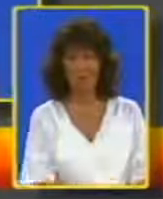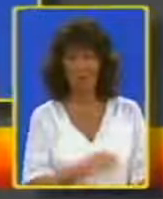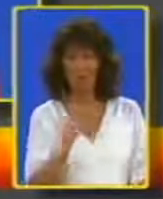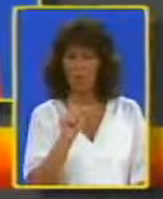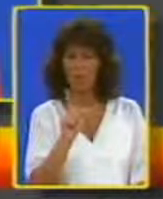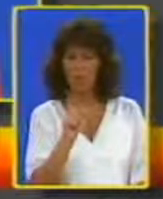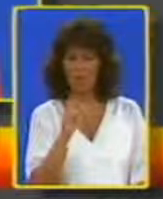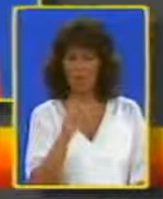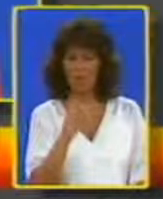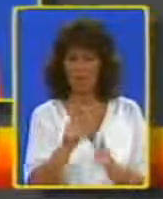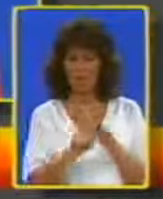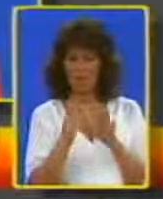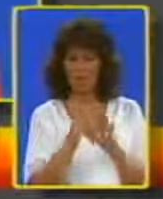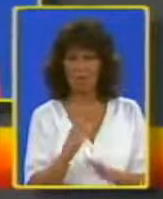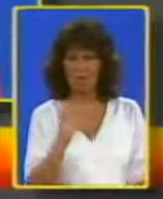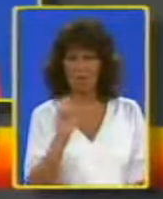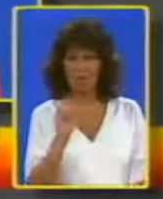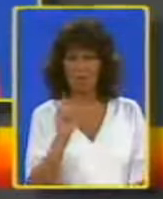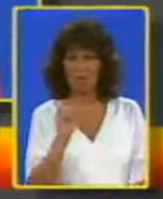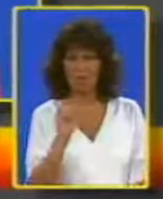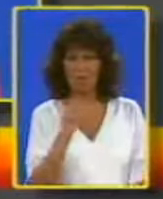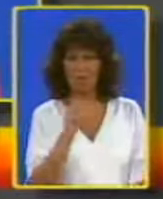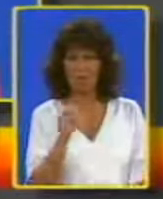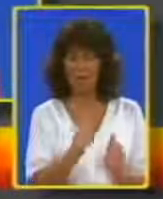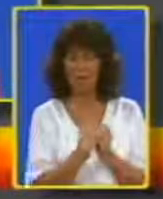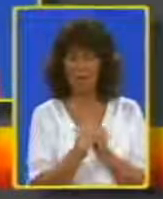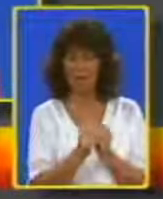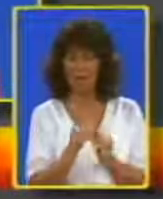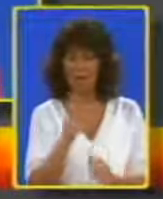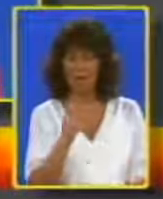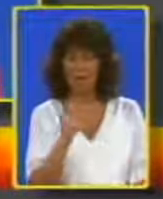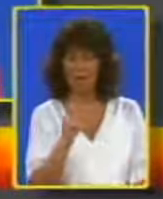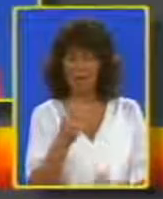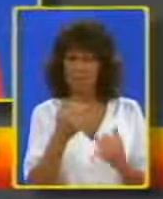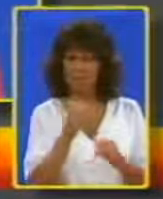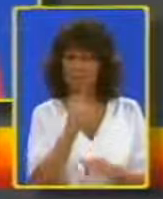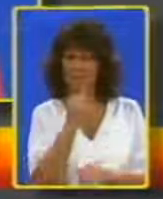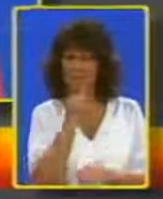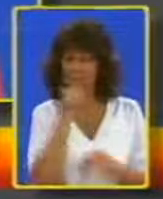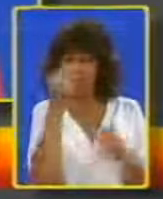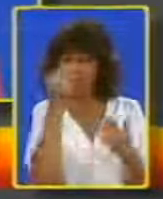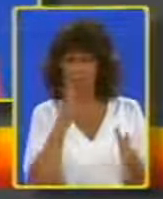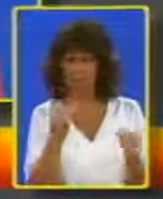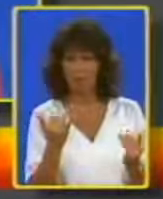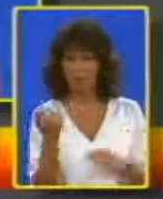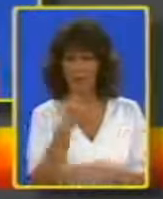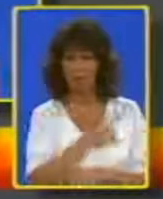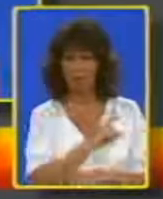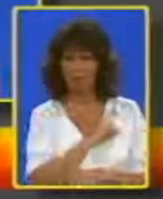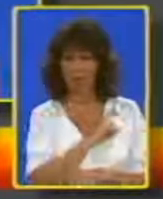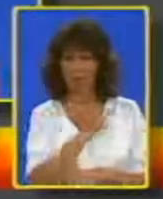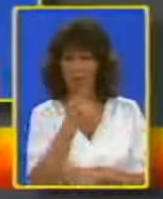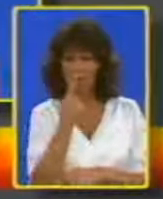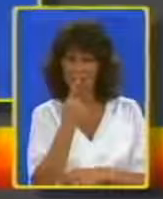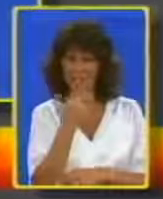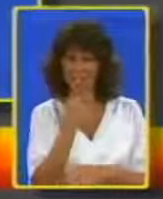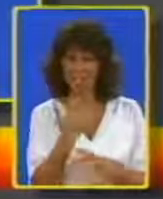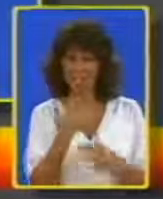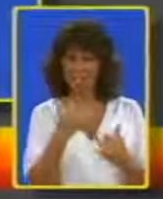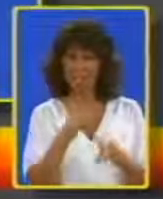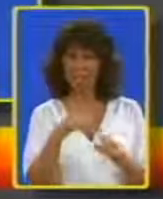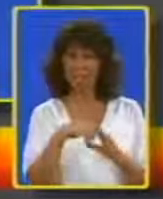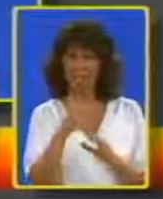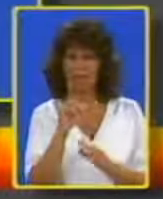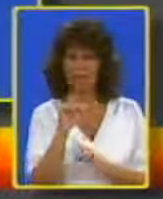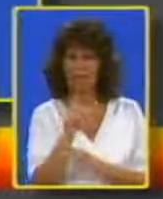The whereabouts of fugitive Alton Coleman and companion Deborah Brown are still a mystery today. And until police think otherwise, they're assuming he remains